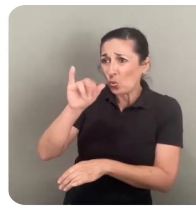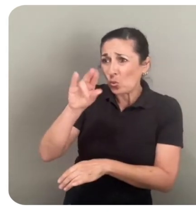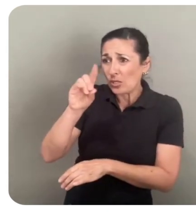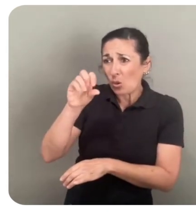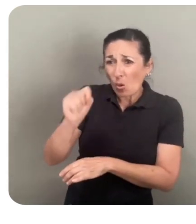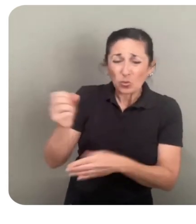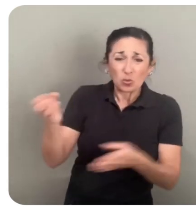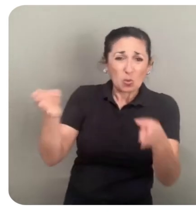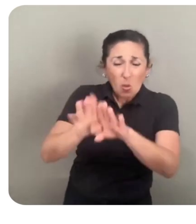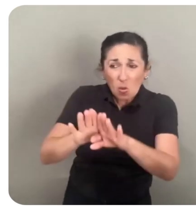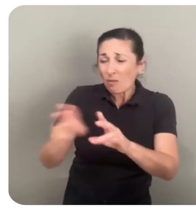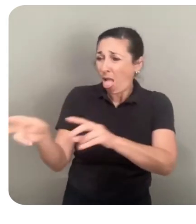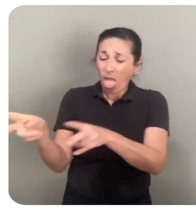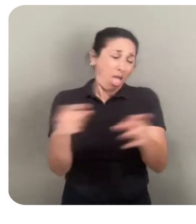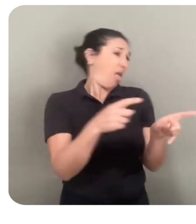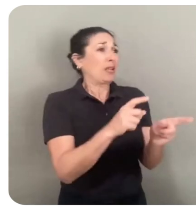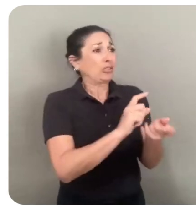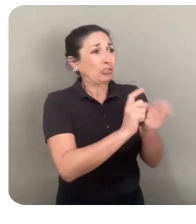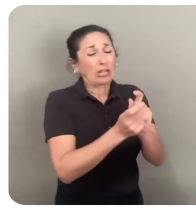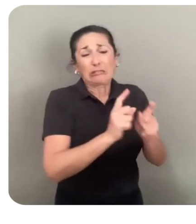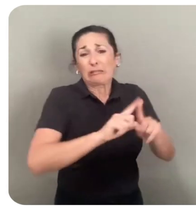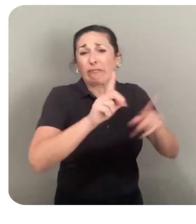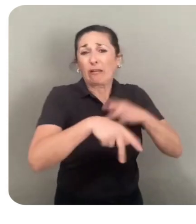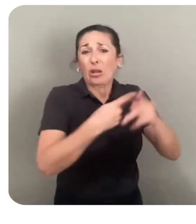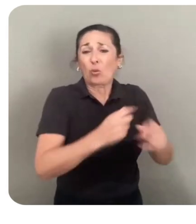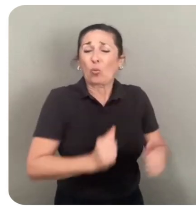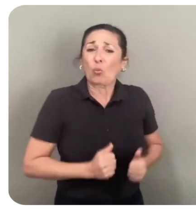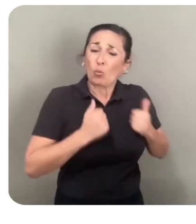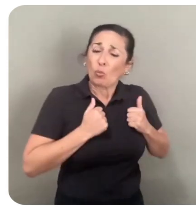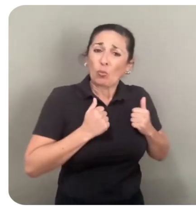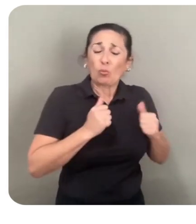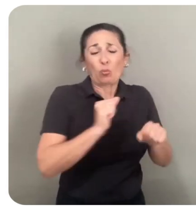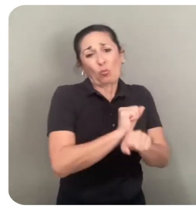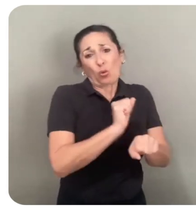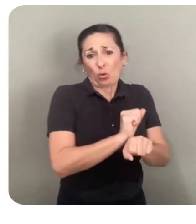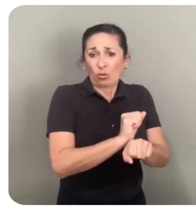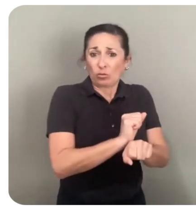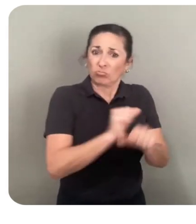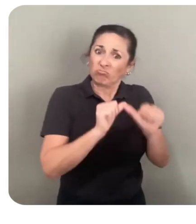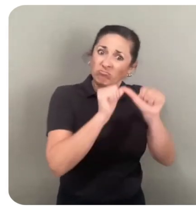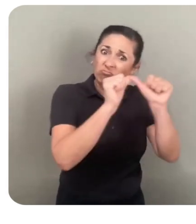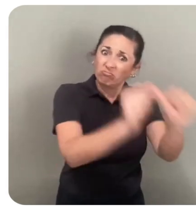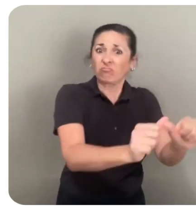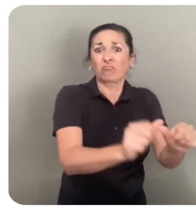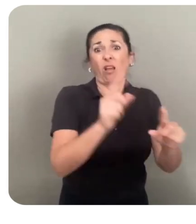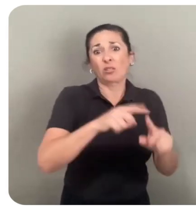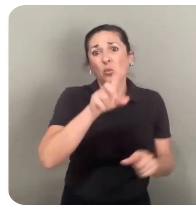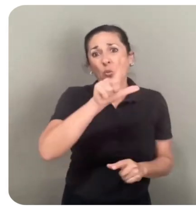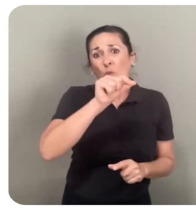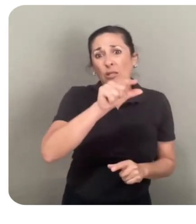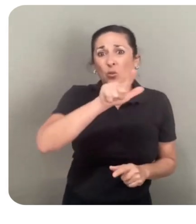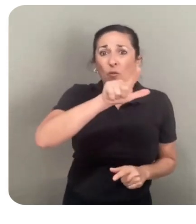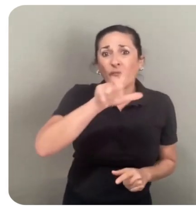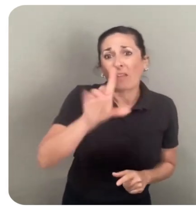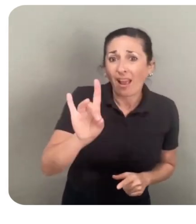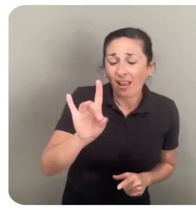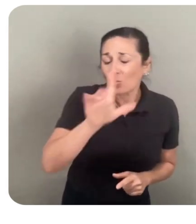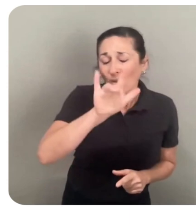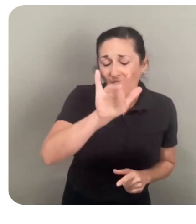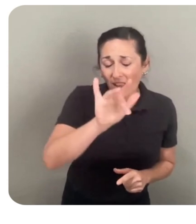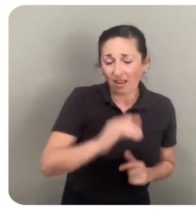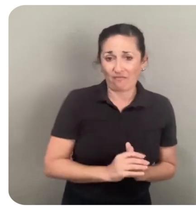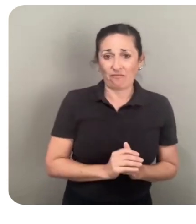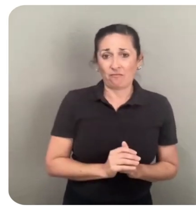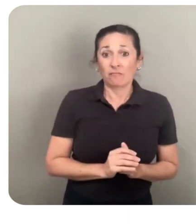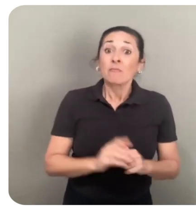any work they can to survive to 25. That's part of the reason we launched two new funding programs this year, in addition